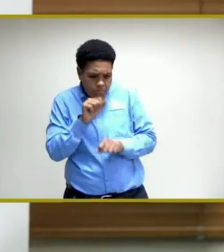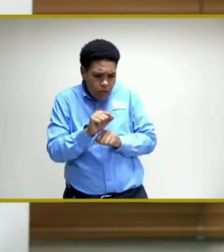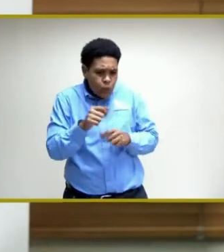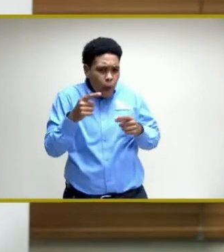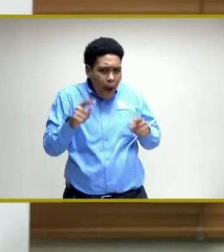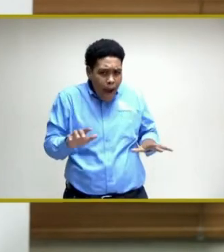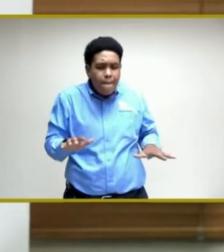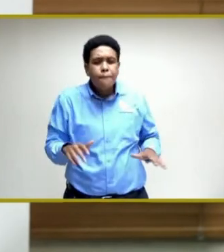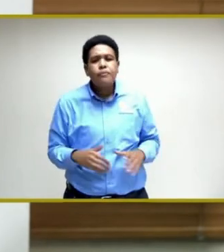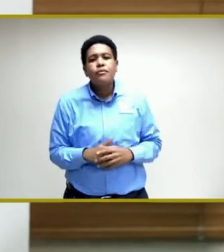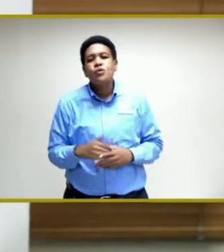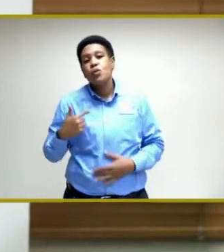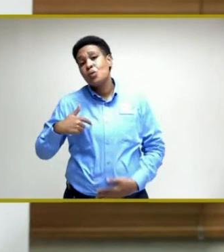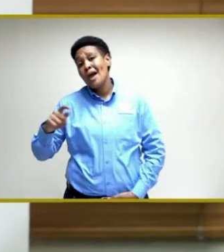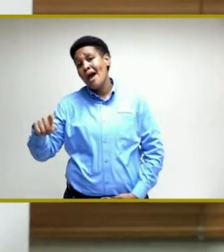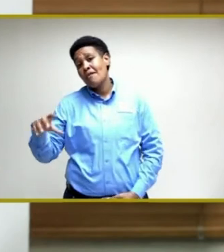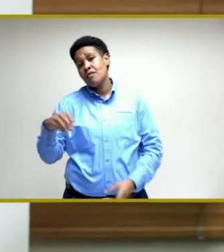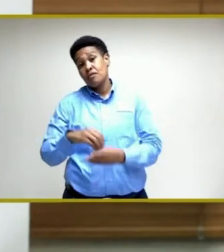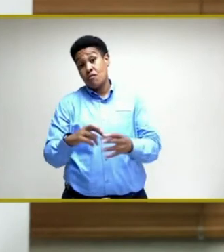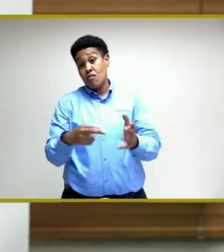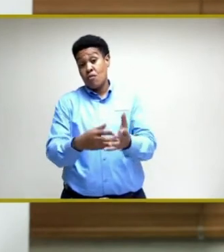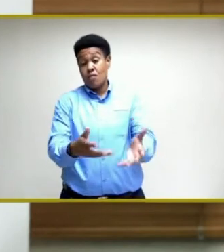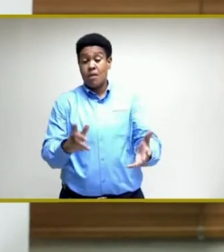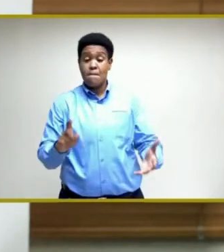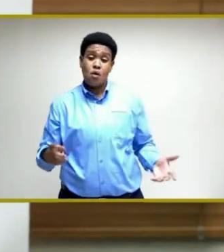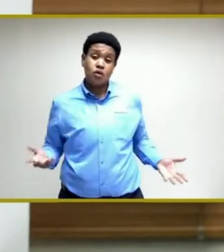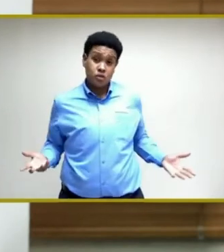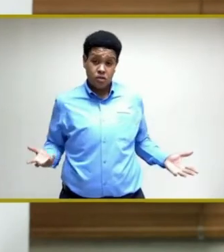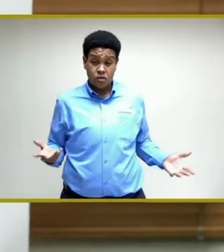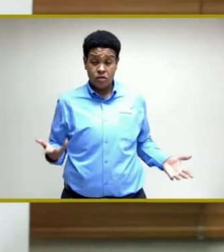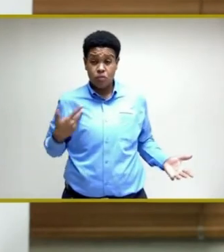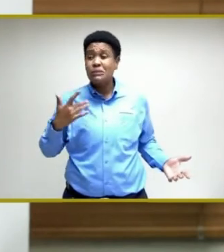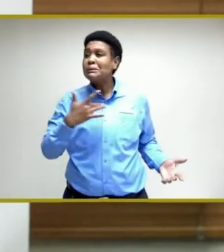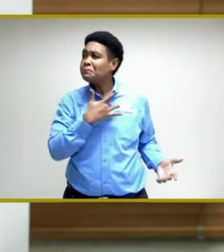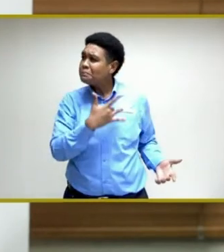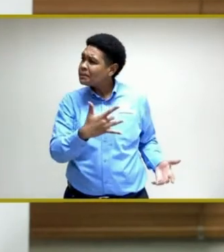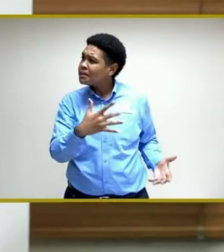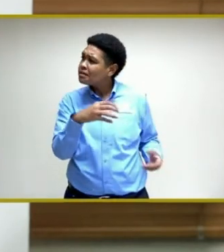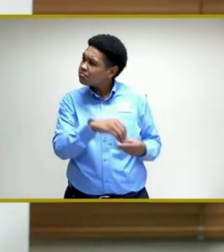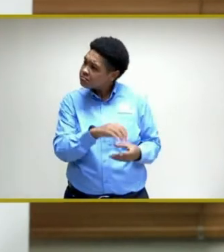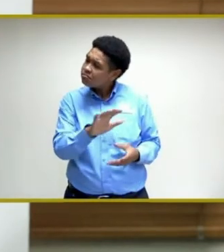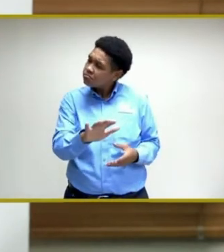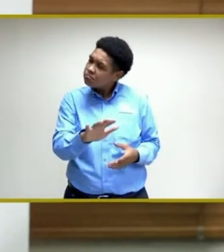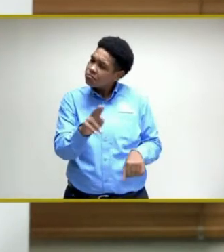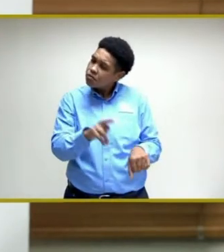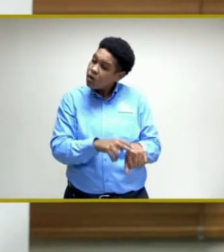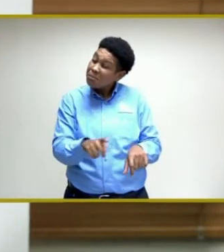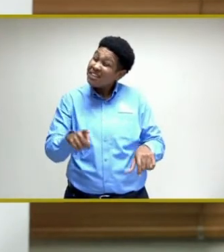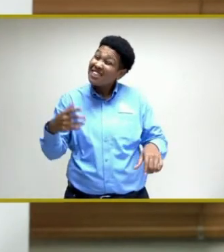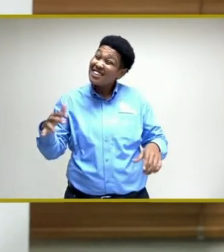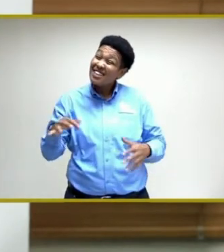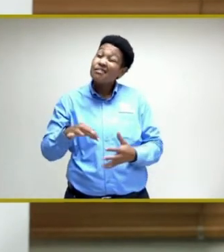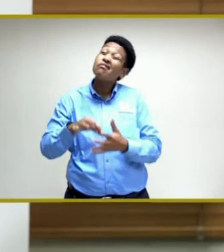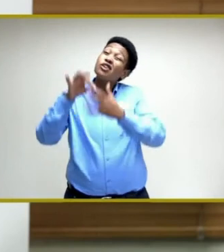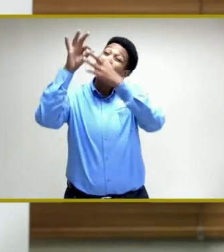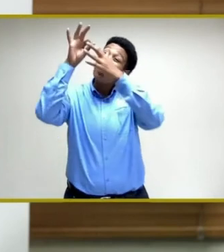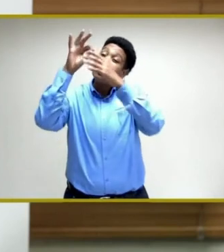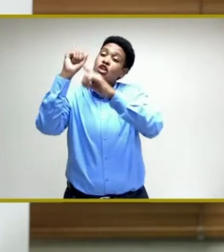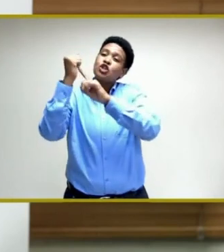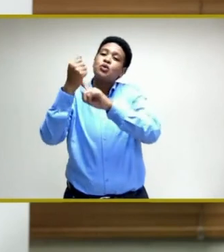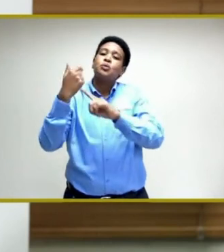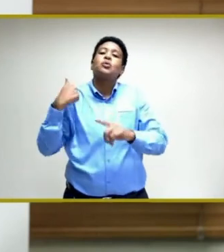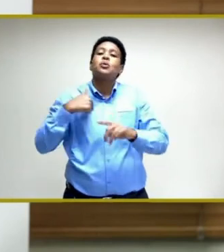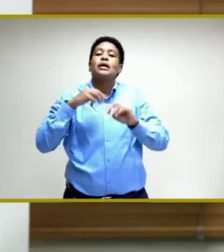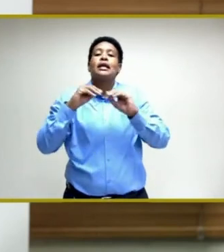have to play a role. We would play a role normally. And in these extraordinary circumstances, we